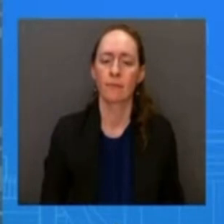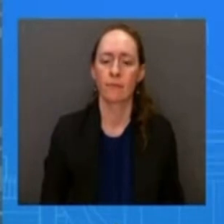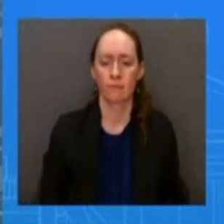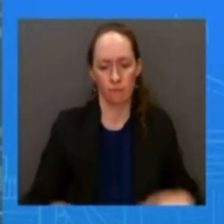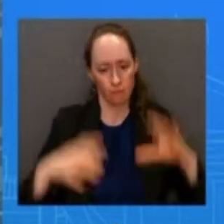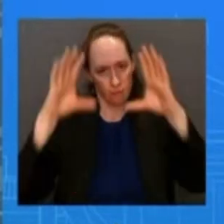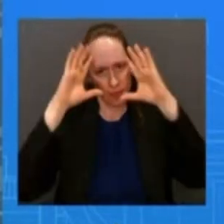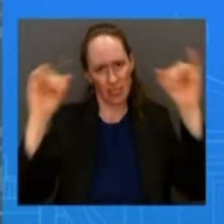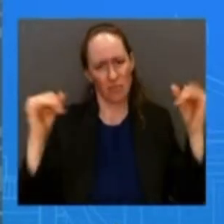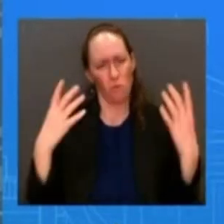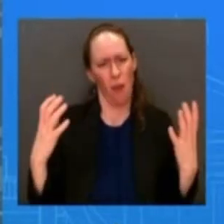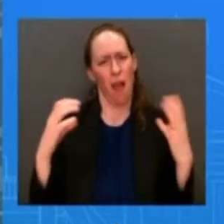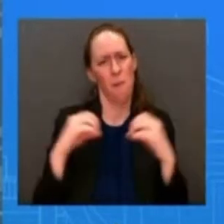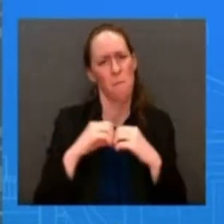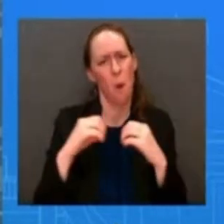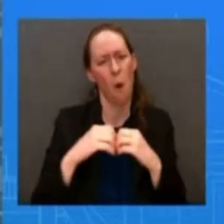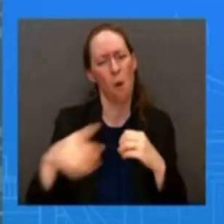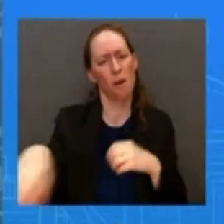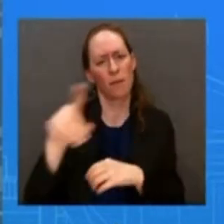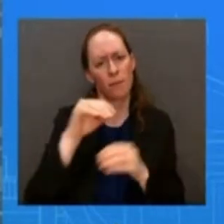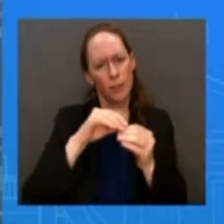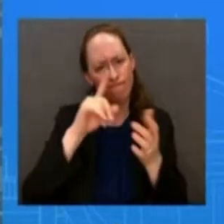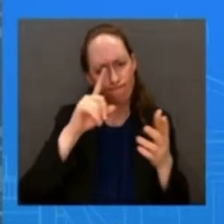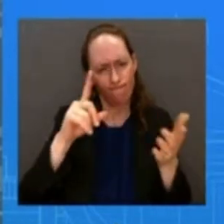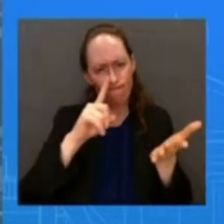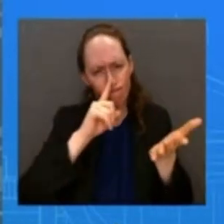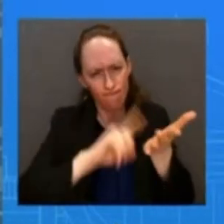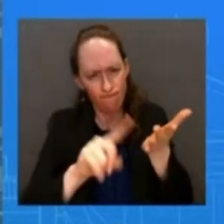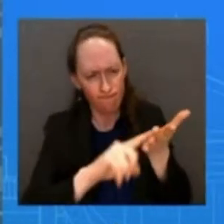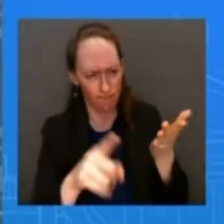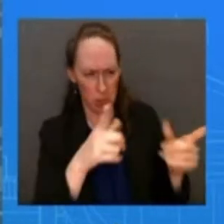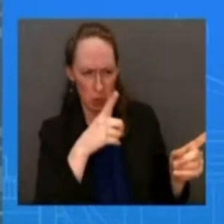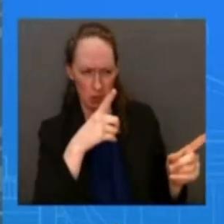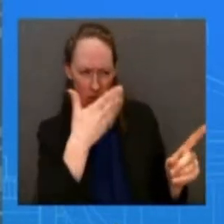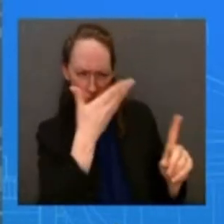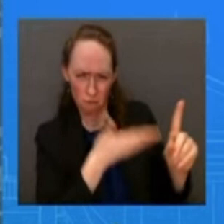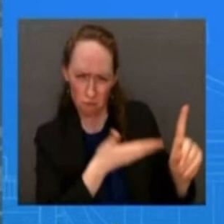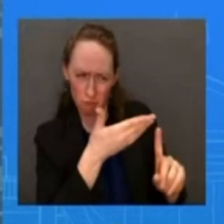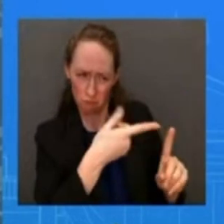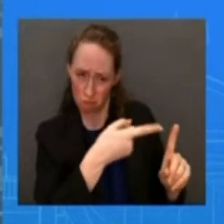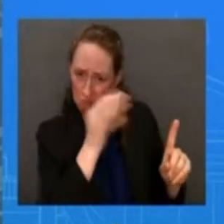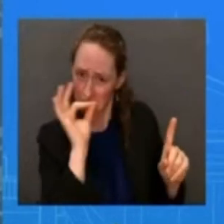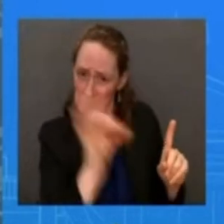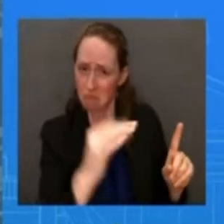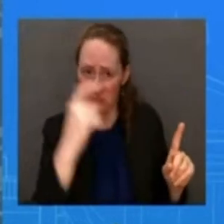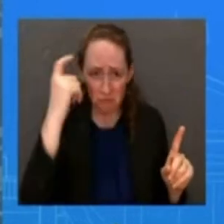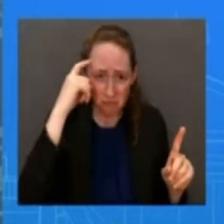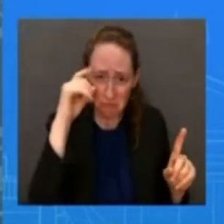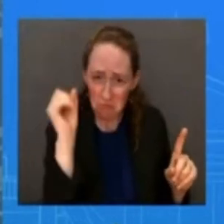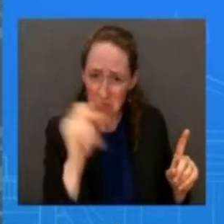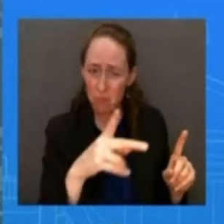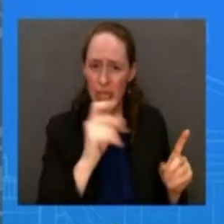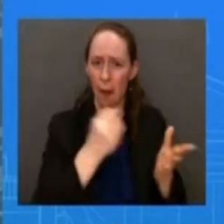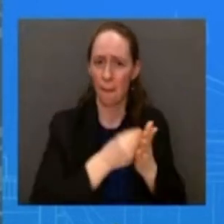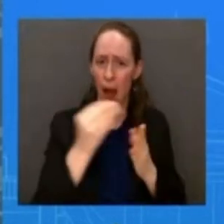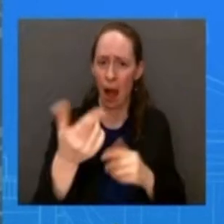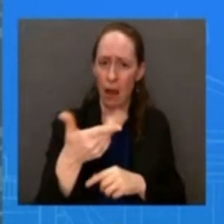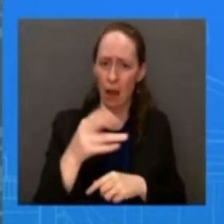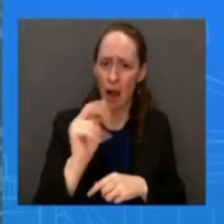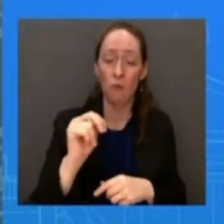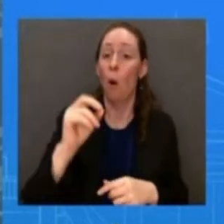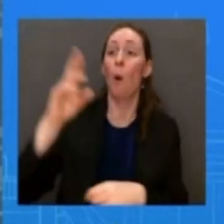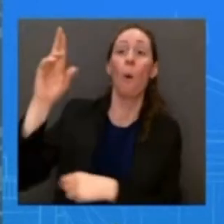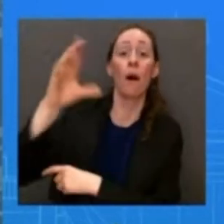and high capacity magazines and eliminating immunity for gun manufacturers who knowingly put weapons on the war